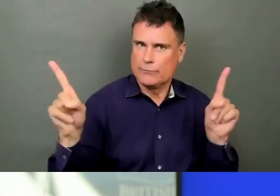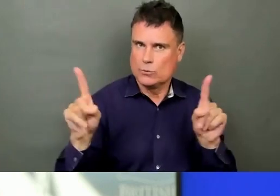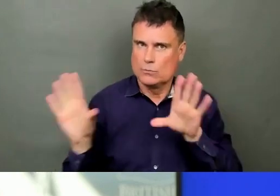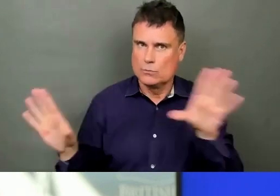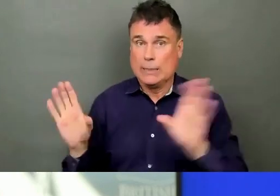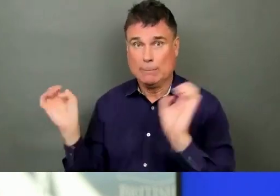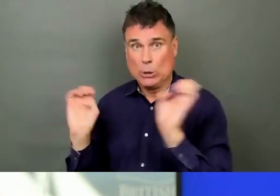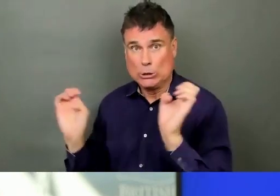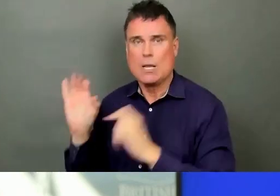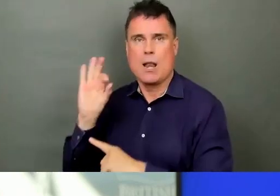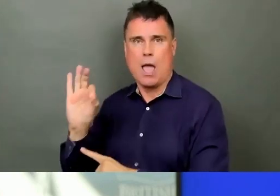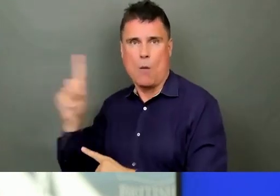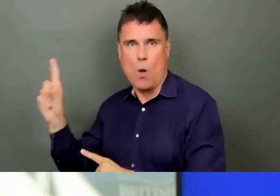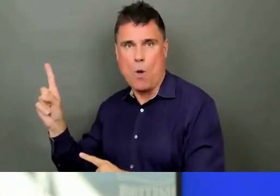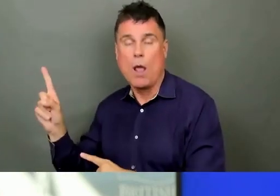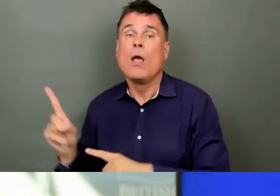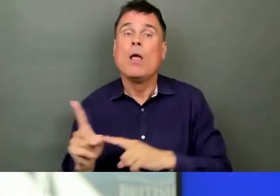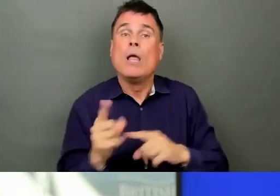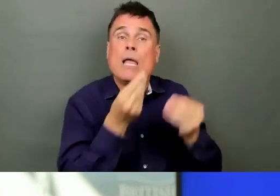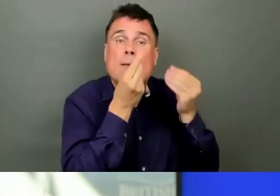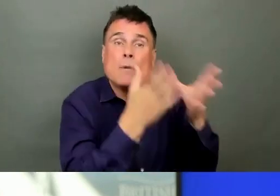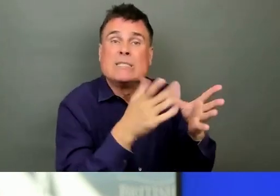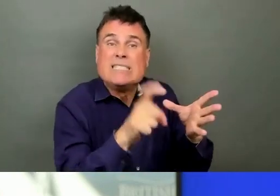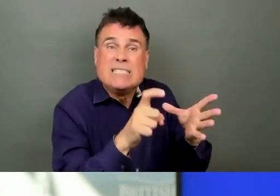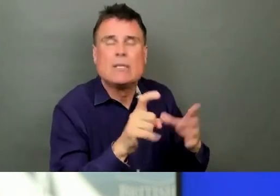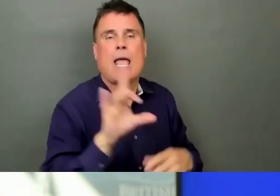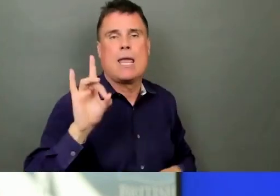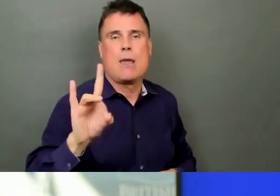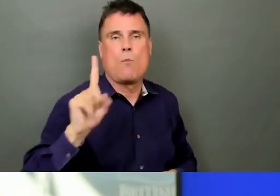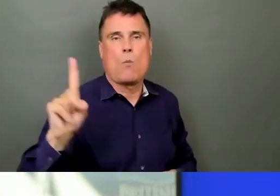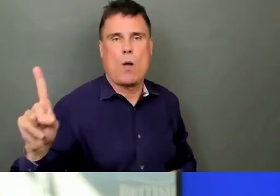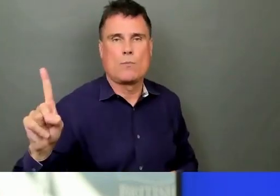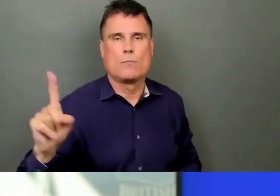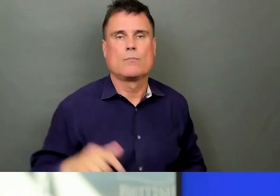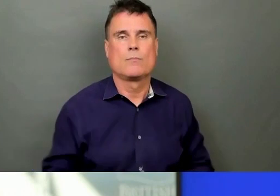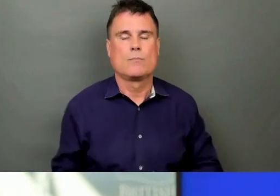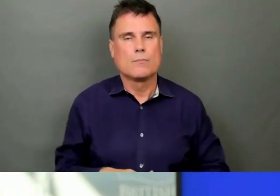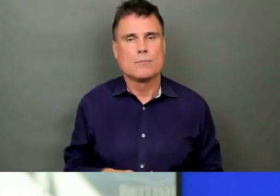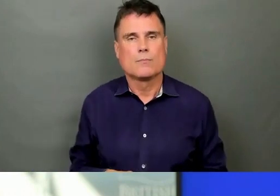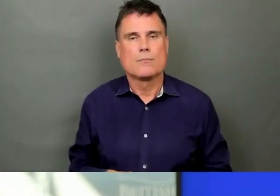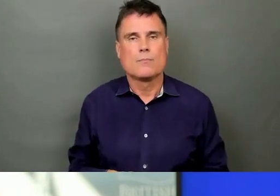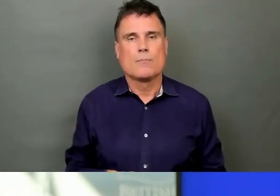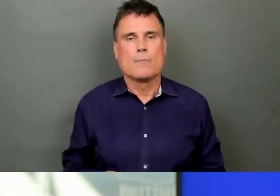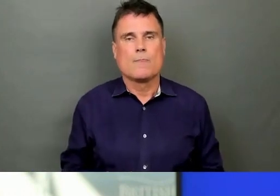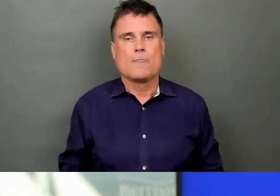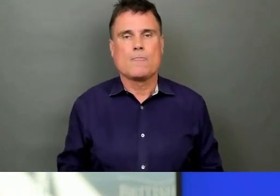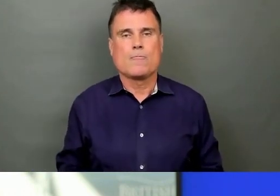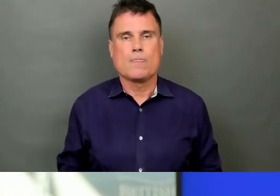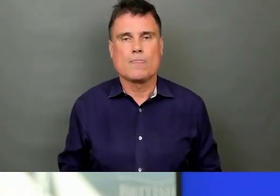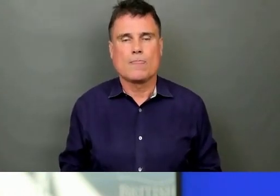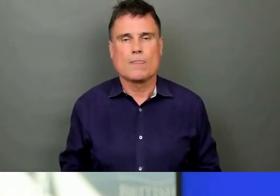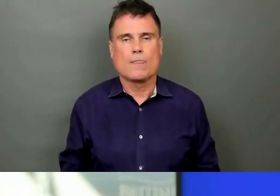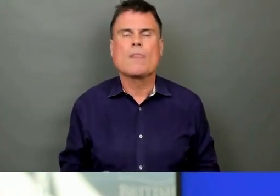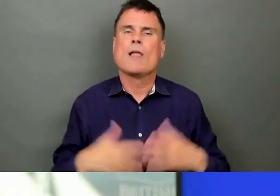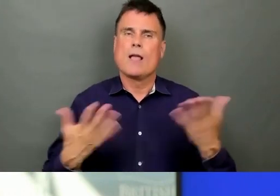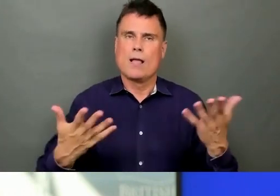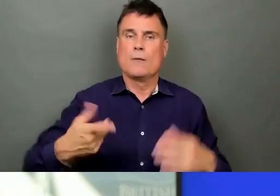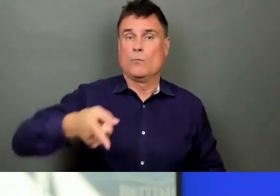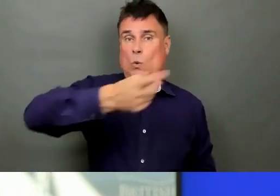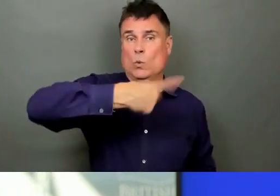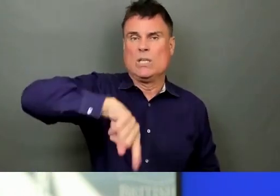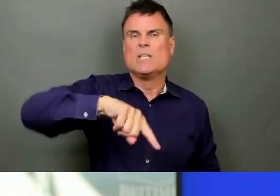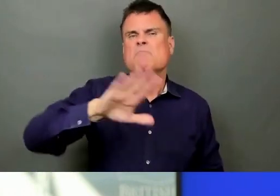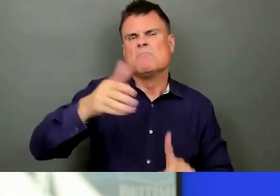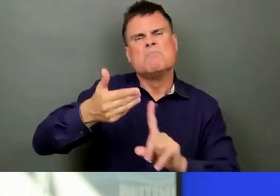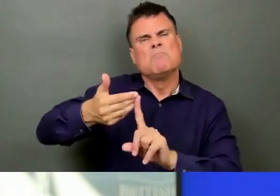really we began to see the end of the third wave of COVID-19. I think I